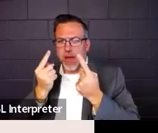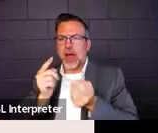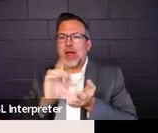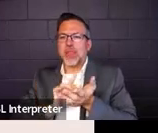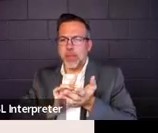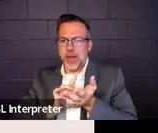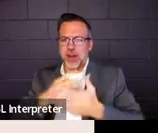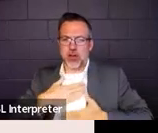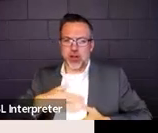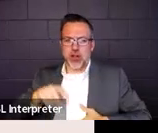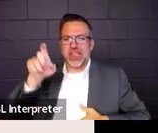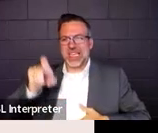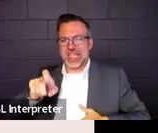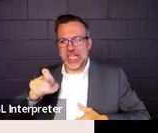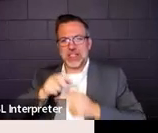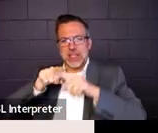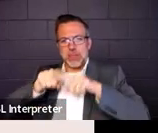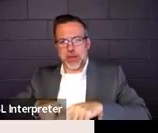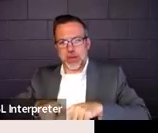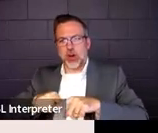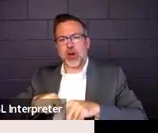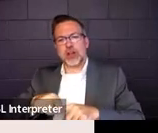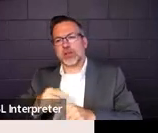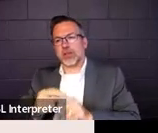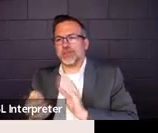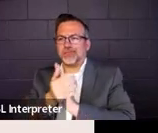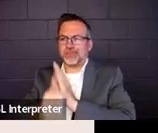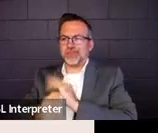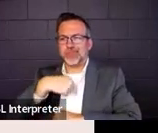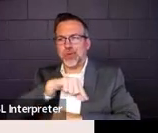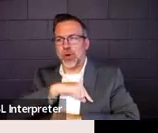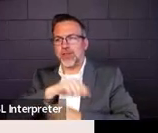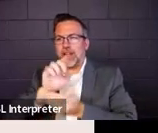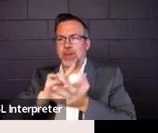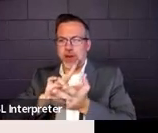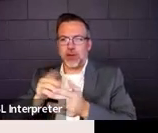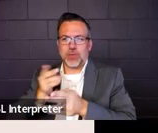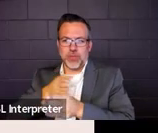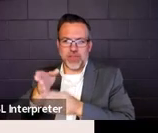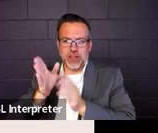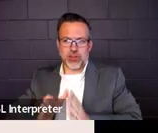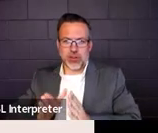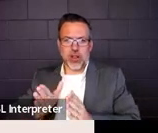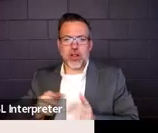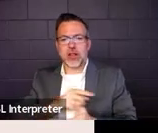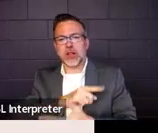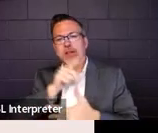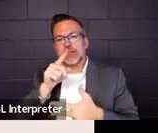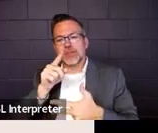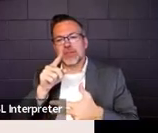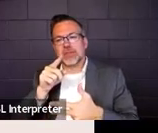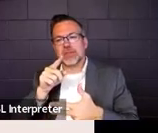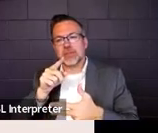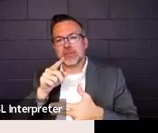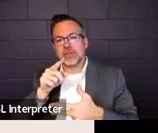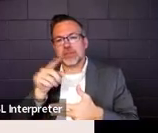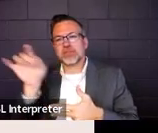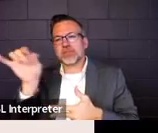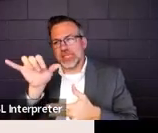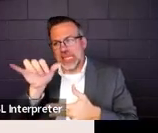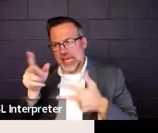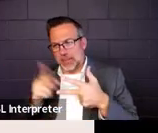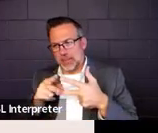professionals. So make sure that's there. And again, the same two things.